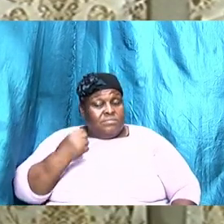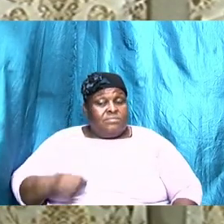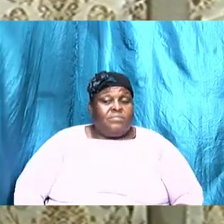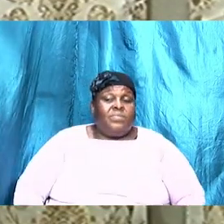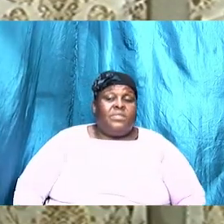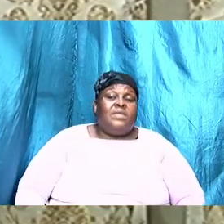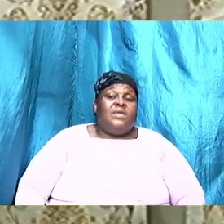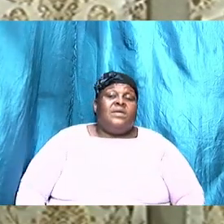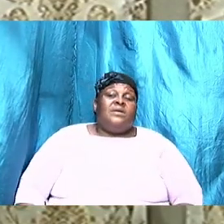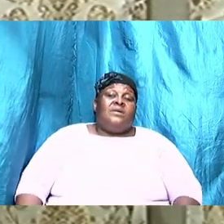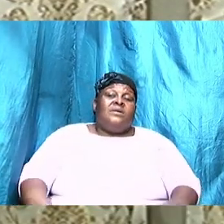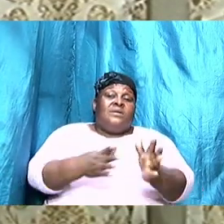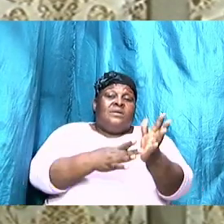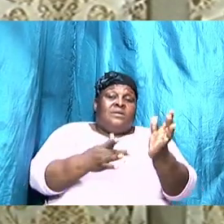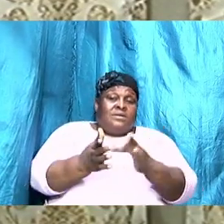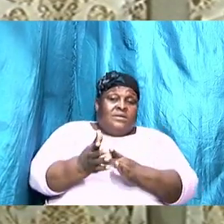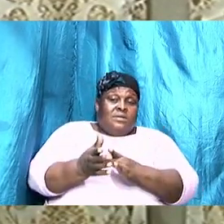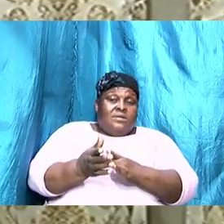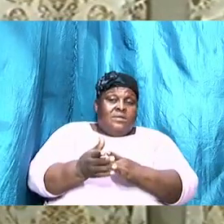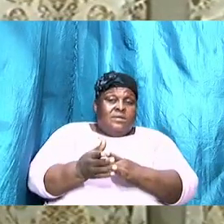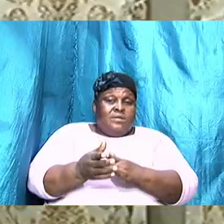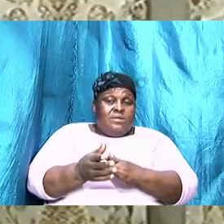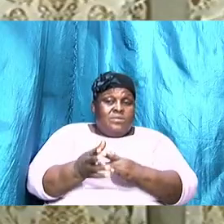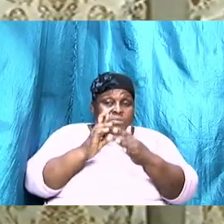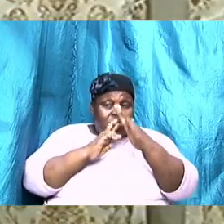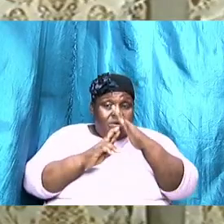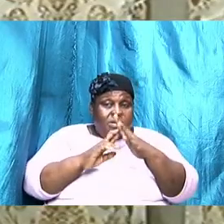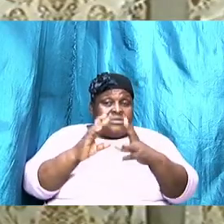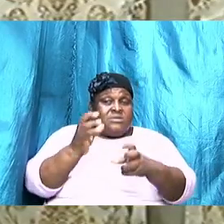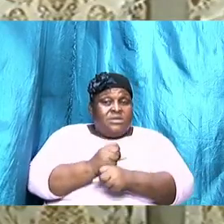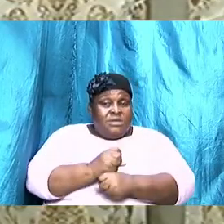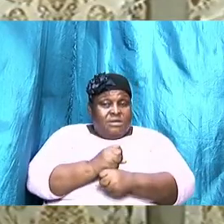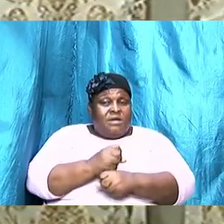Jesus required us to take on his name